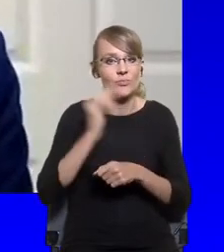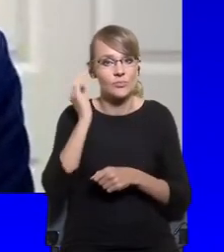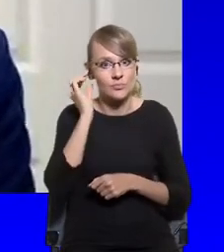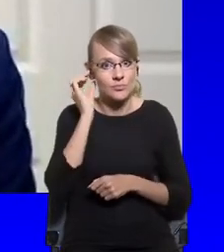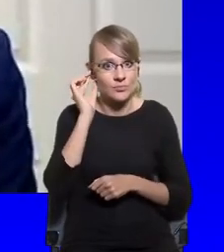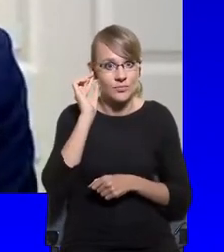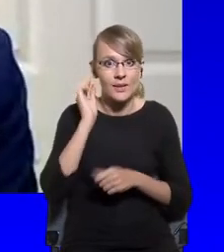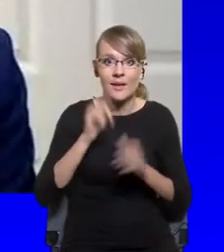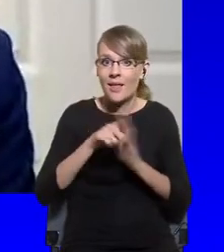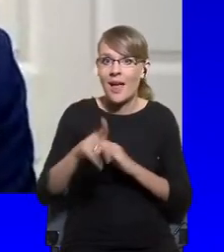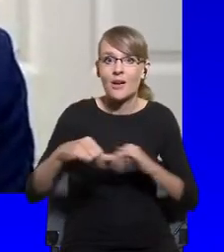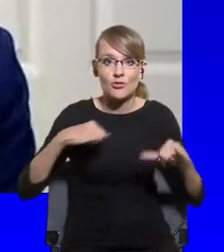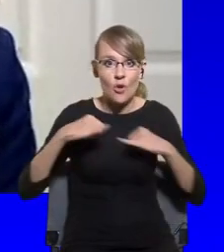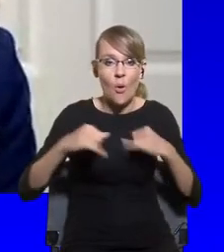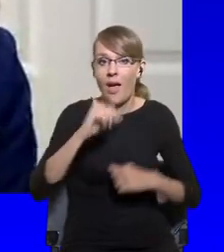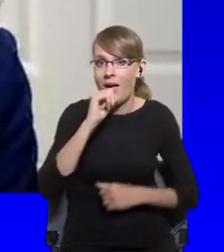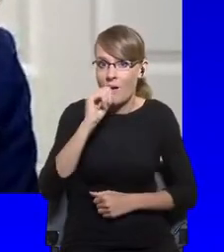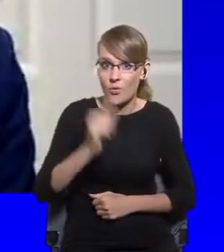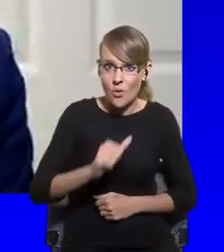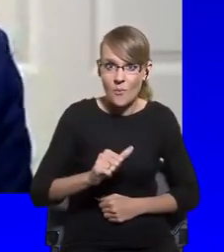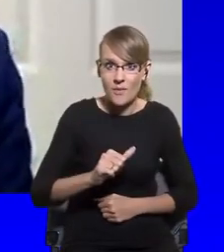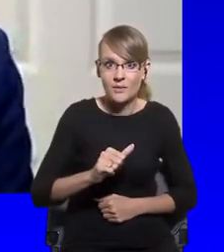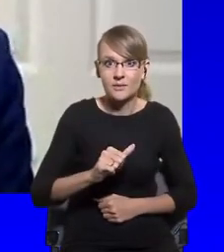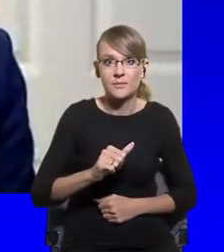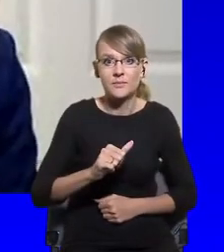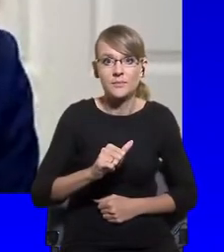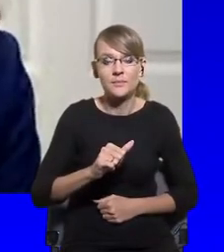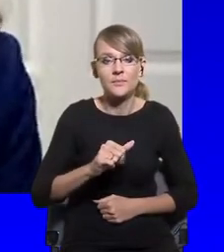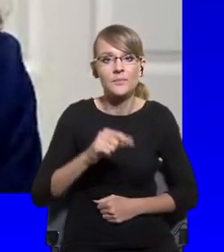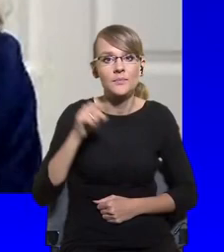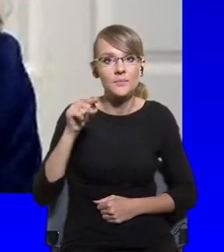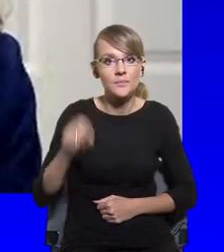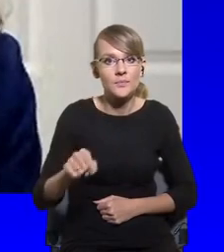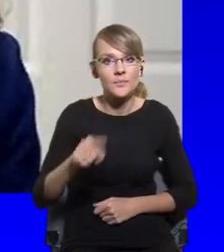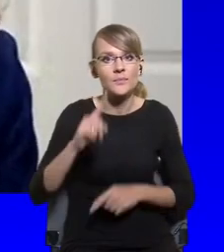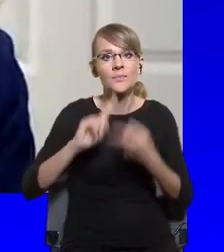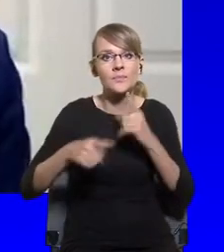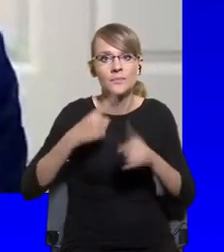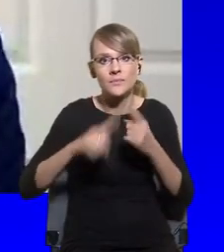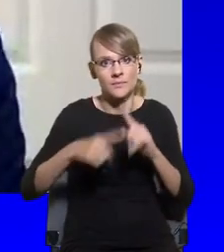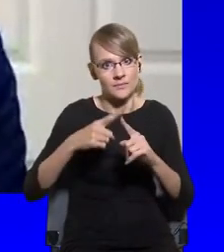is very often the politics of blame games.